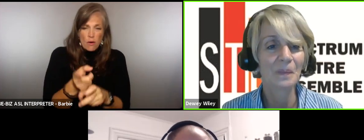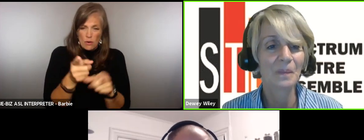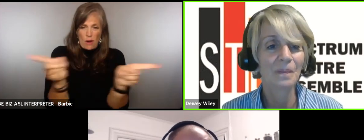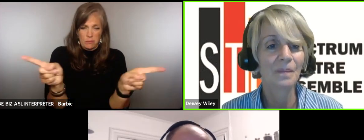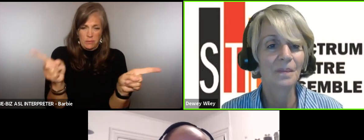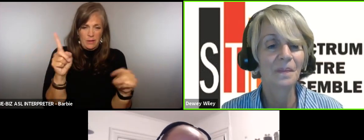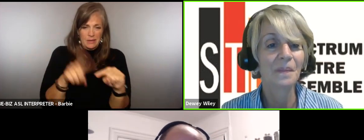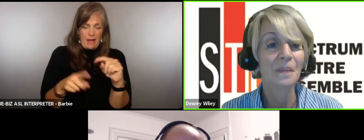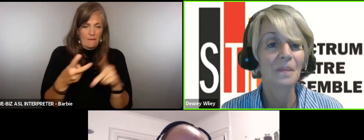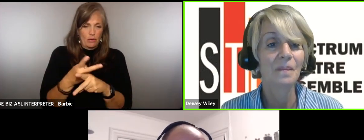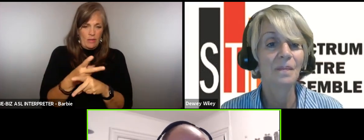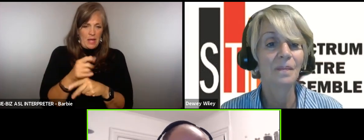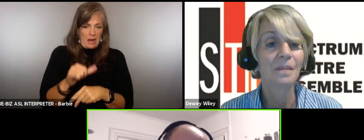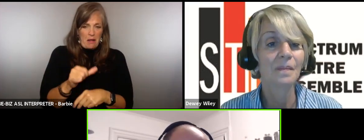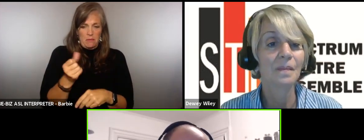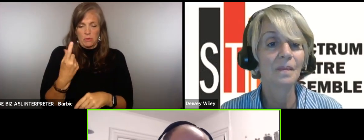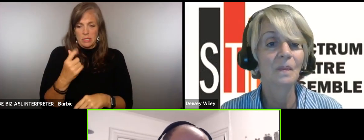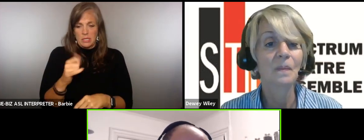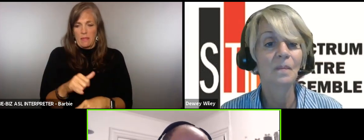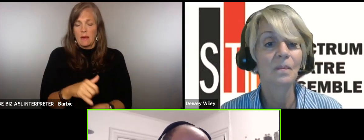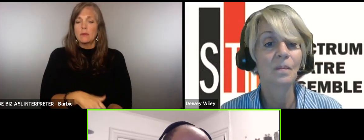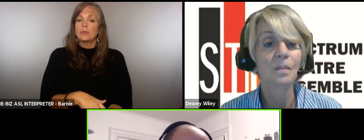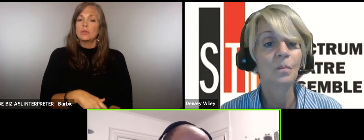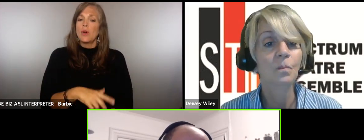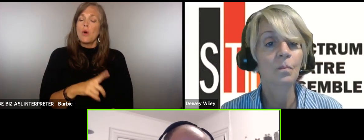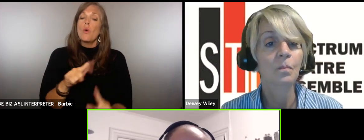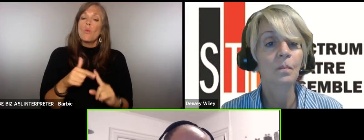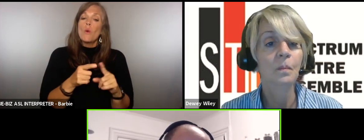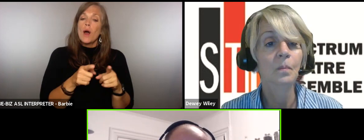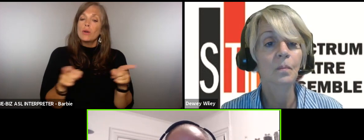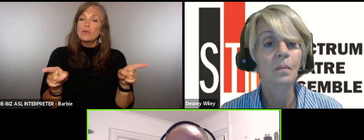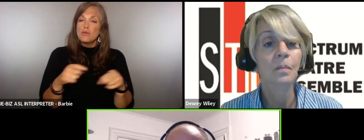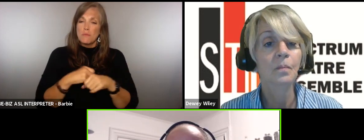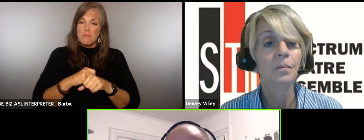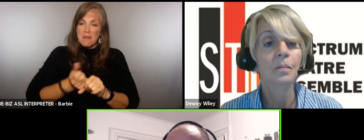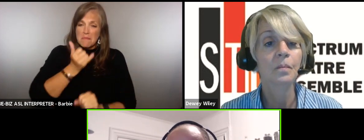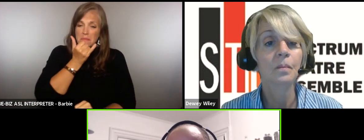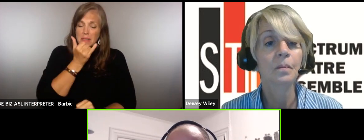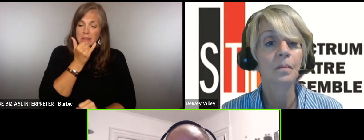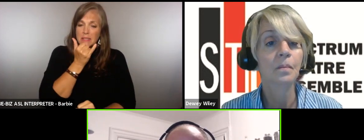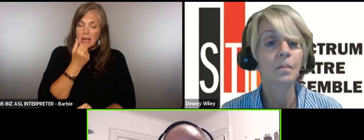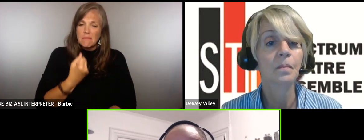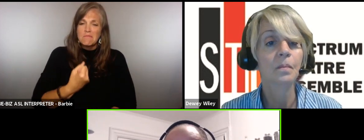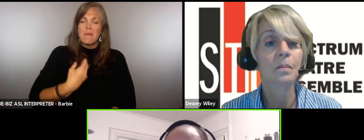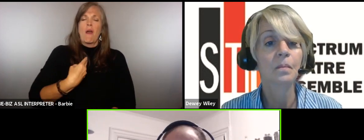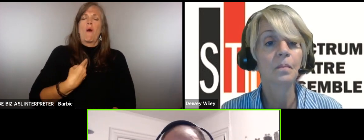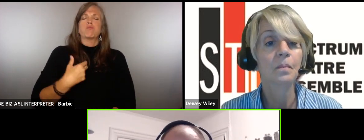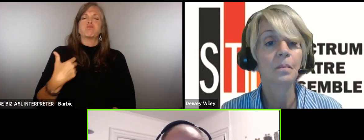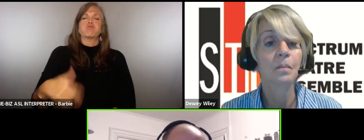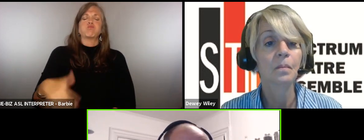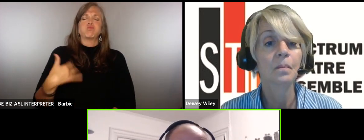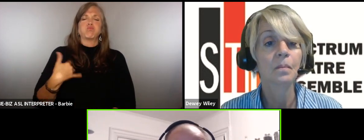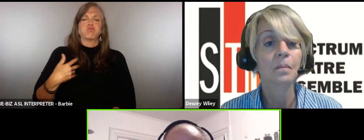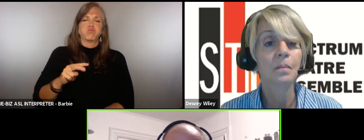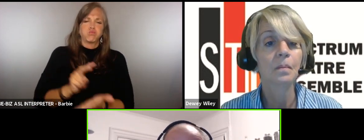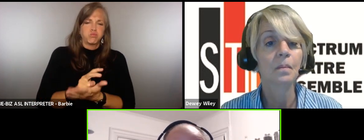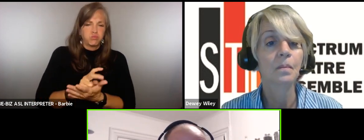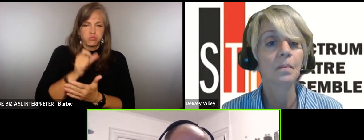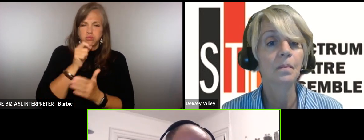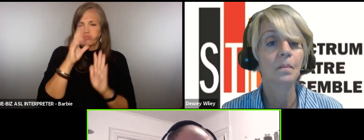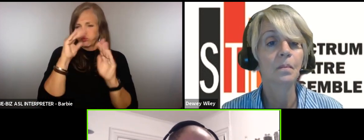out and understand that um and when you make a mistake get beat in a hand or something like that where you didn't expect to get beat